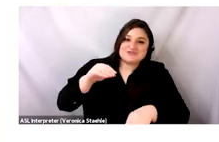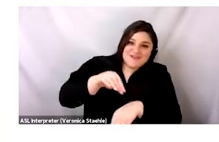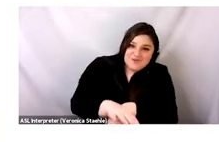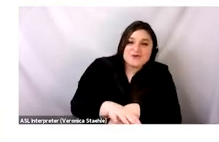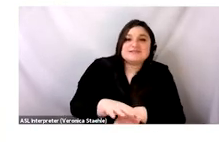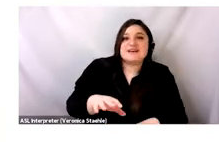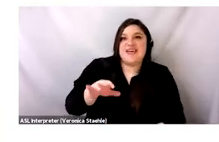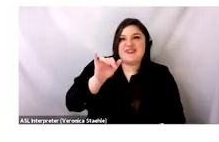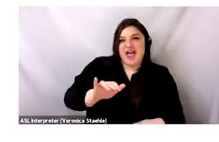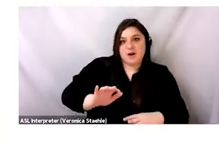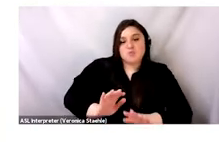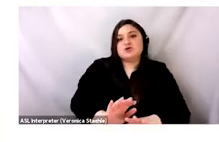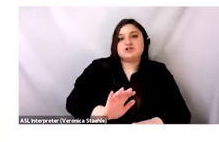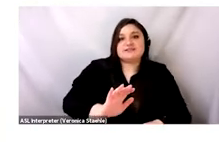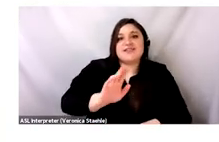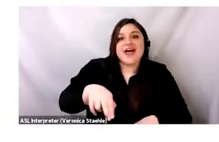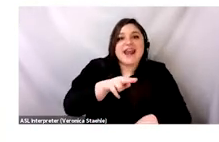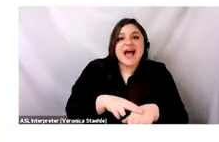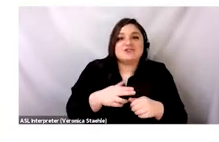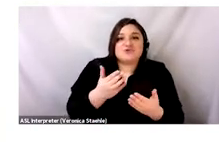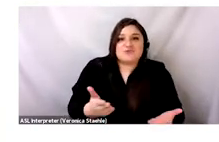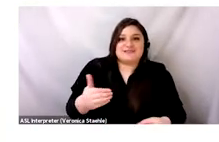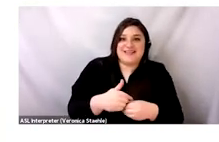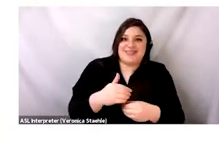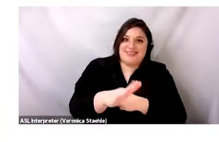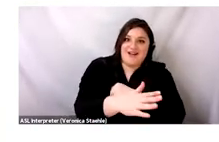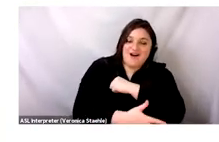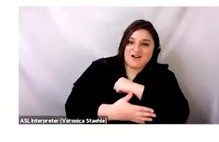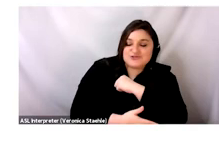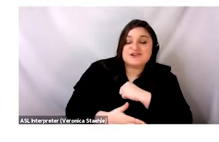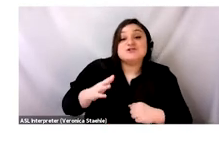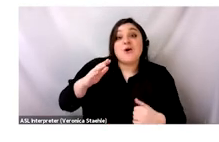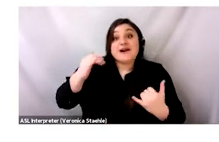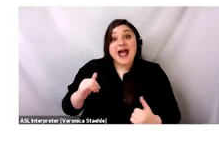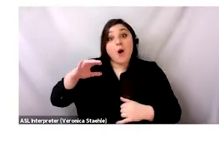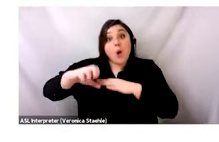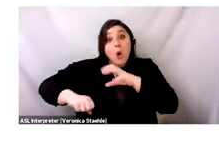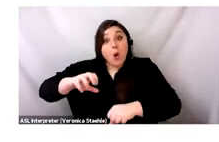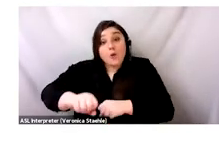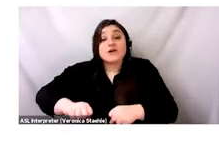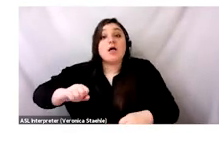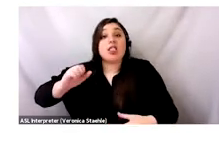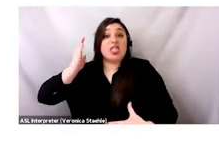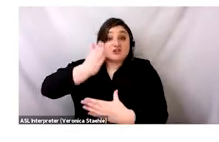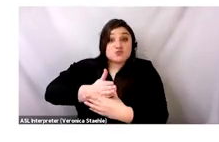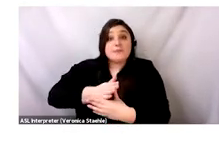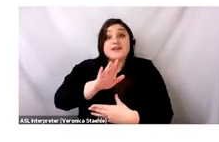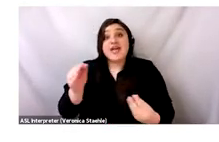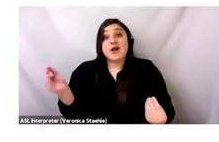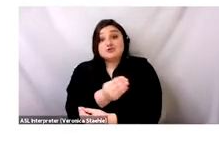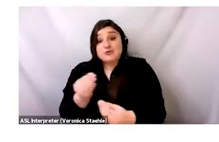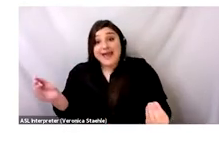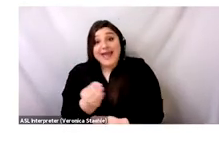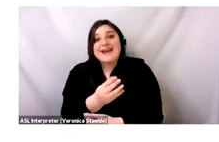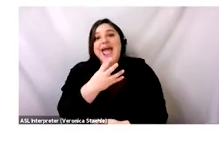colonial infrastructure set up to physically move stuff out of the country. So colonialism not only disrupted intercontinental trade,